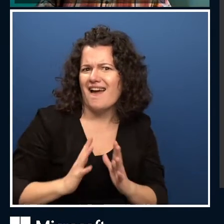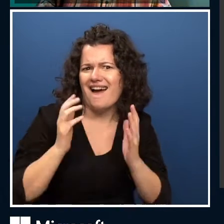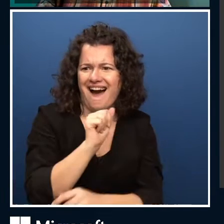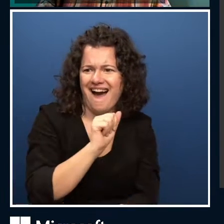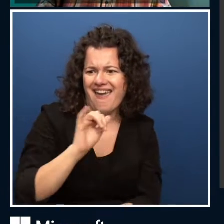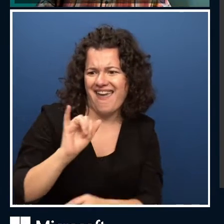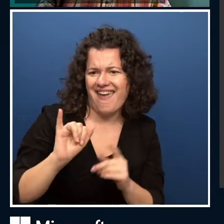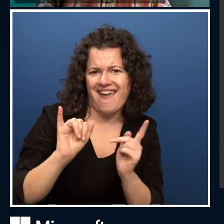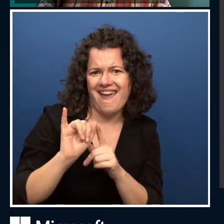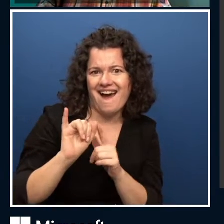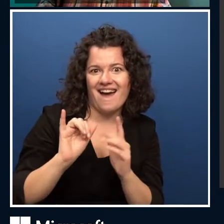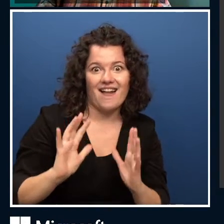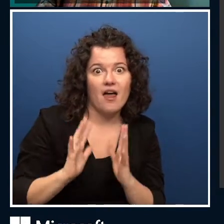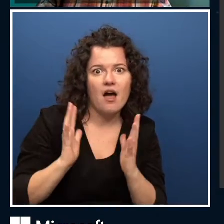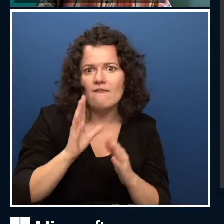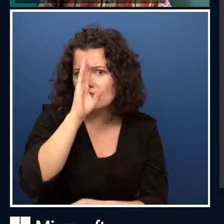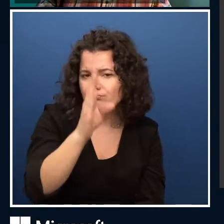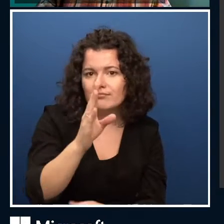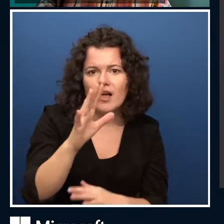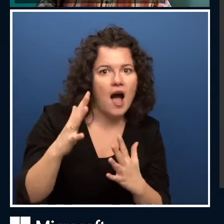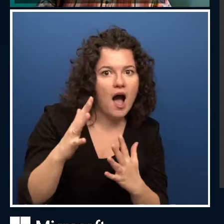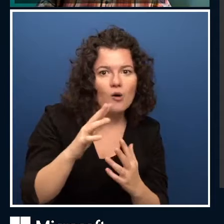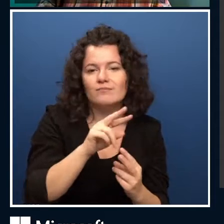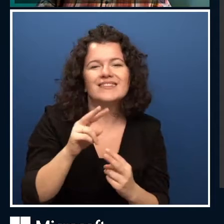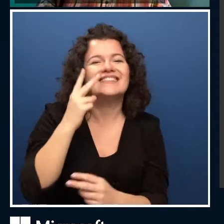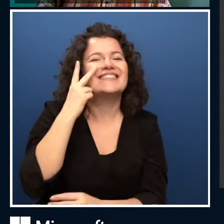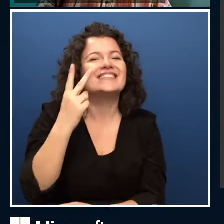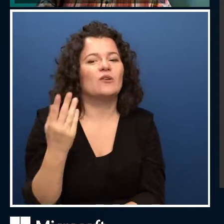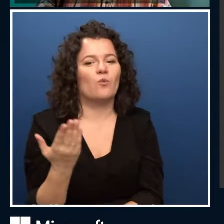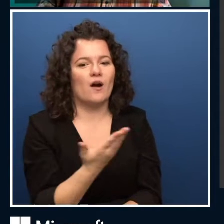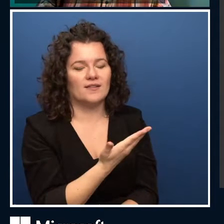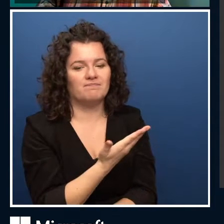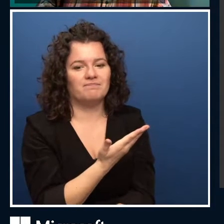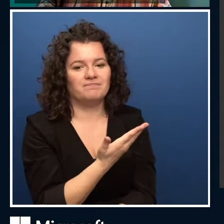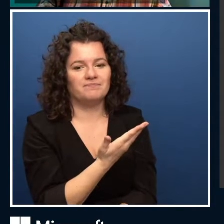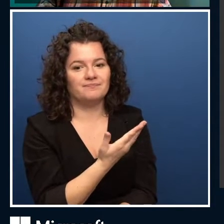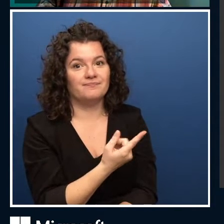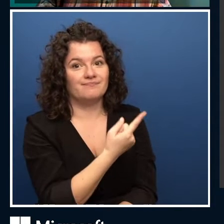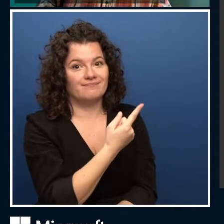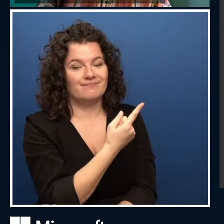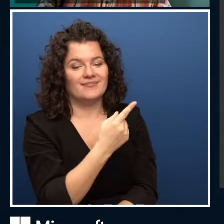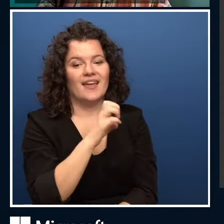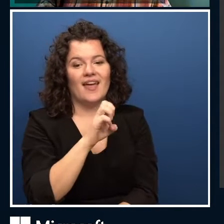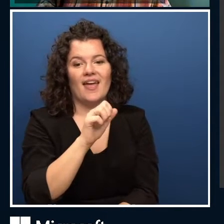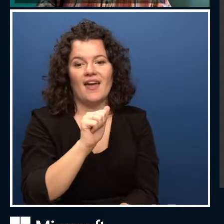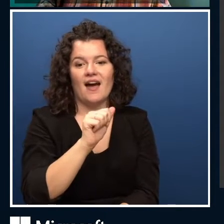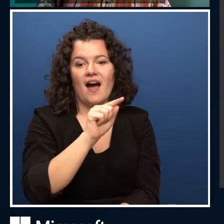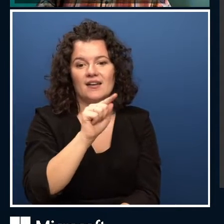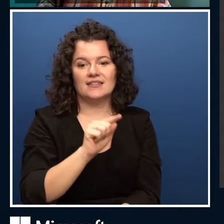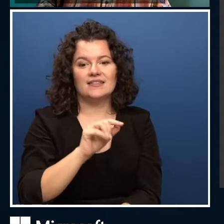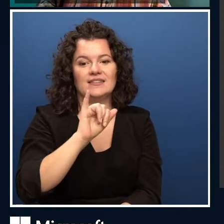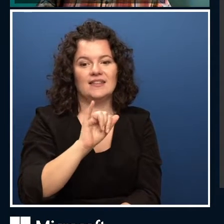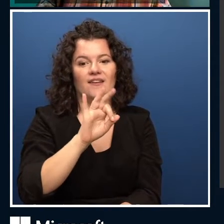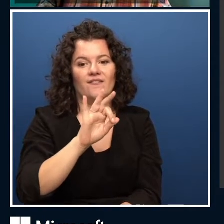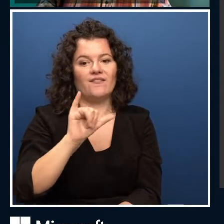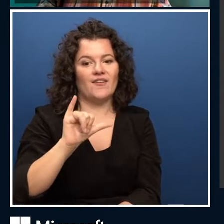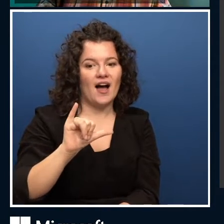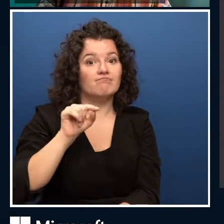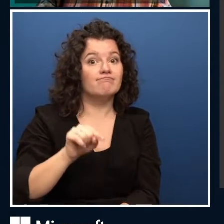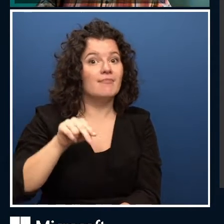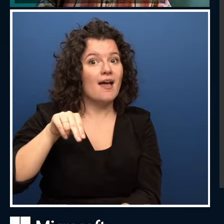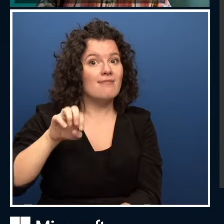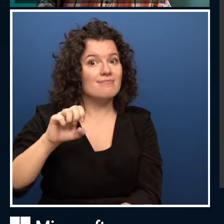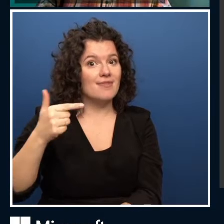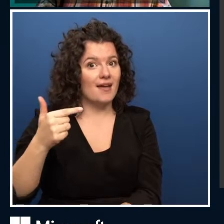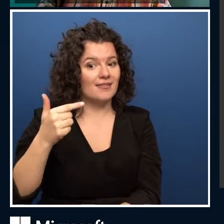stream, if you can go to easyfi.net slash aiconf slash drop. And if you pop a picture